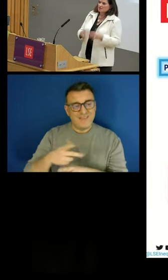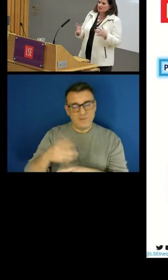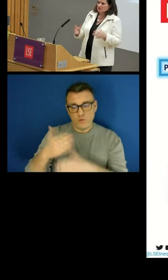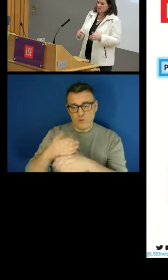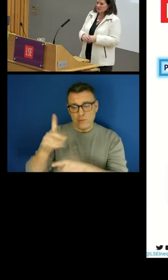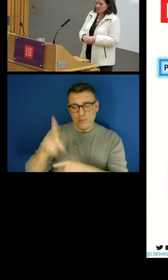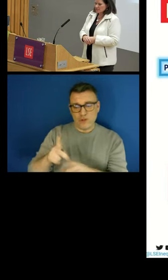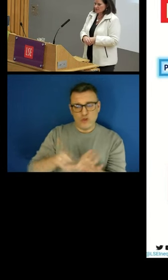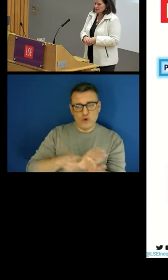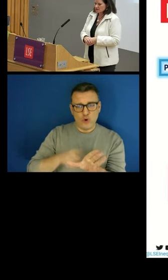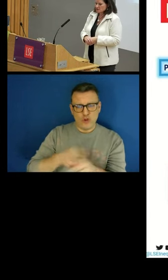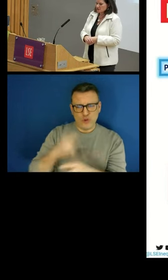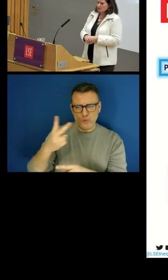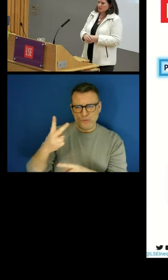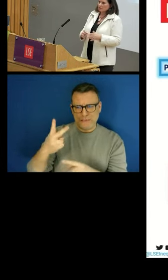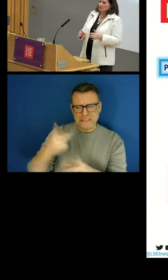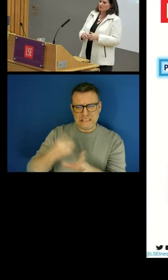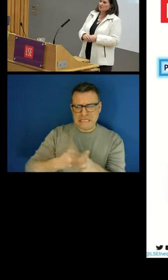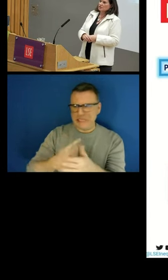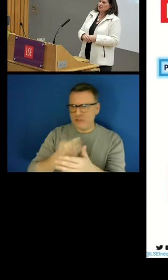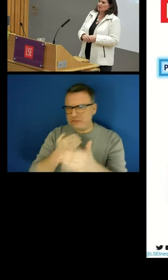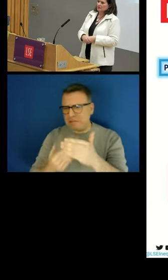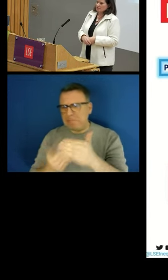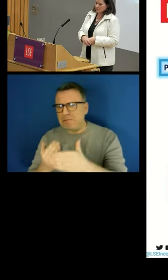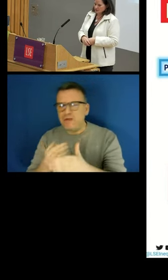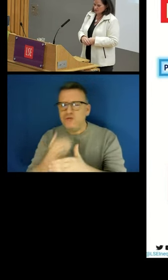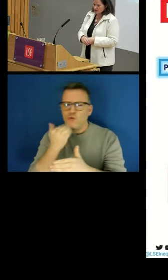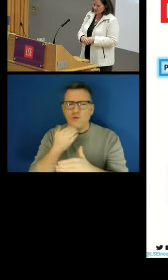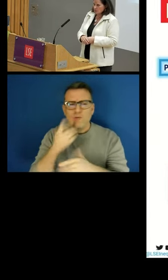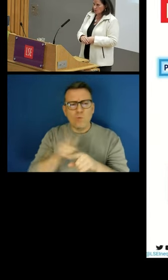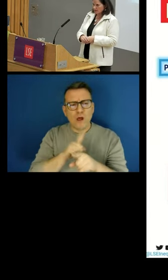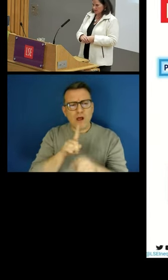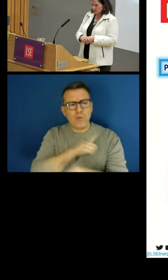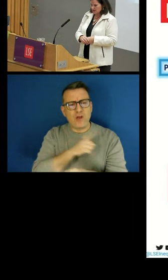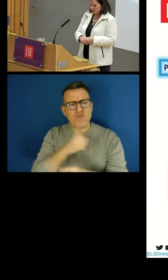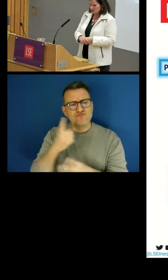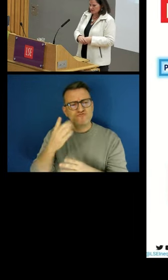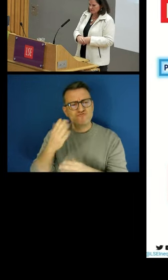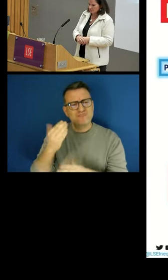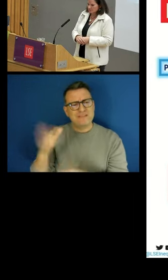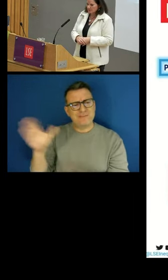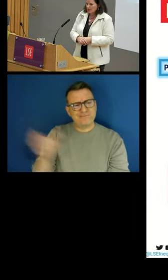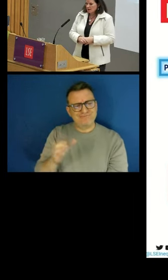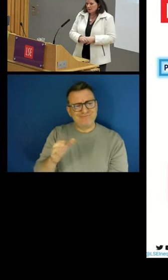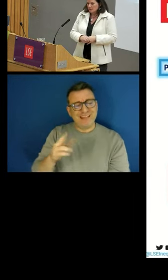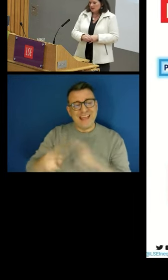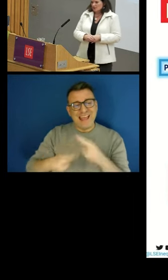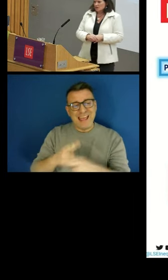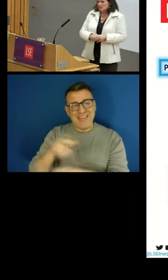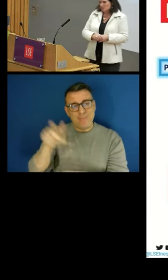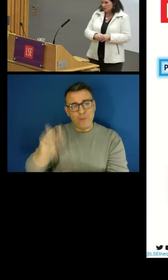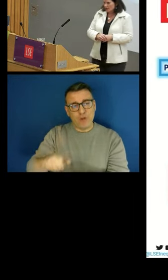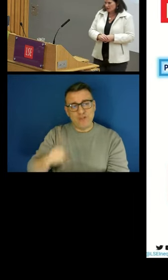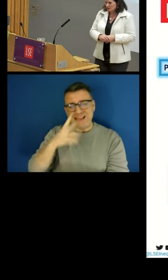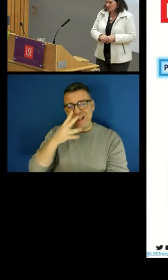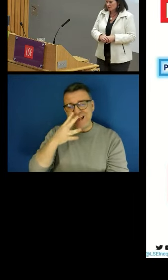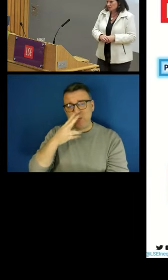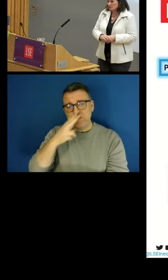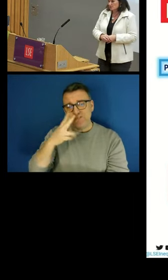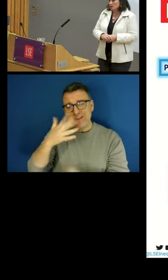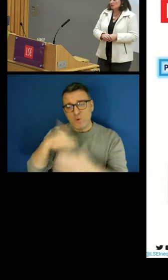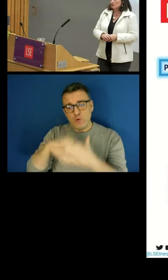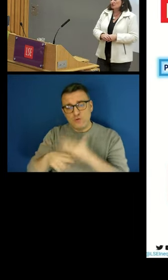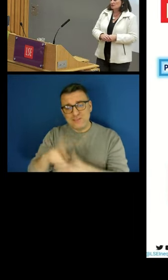much because they've just entered the labor market. So if workers are under 25, we use a one-year cutoff line. In terms of working